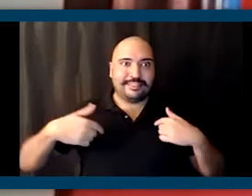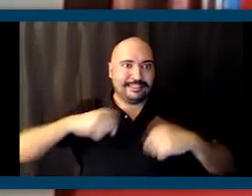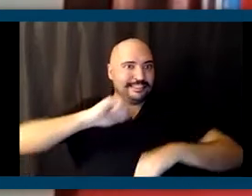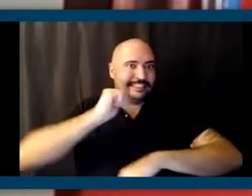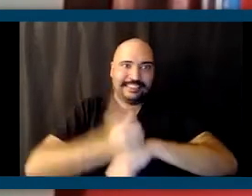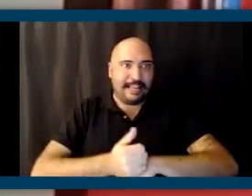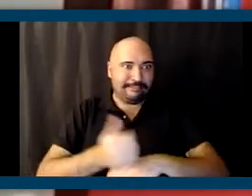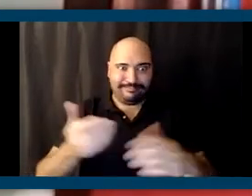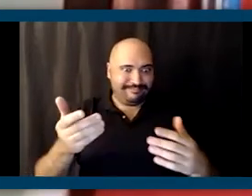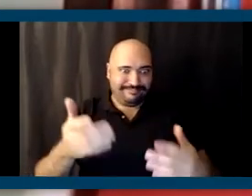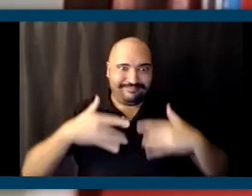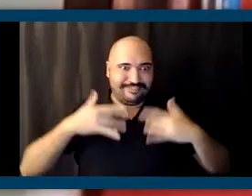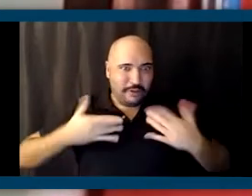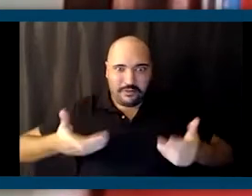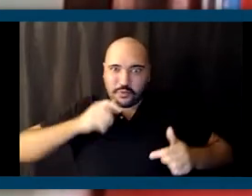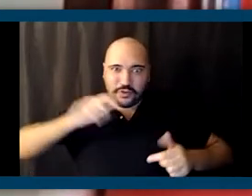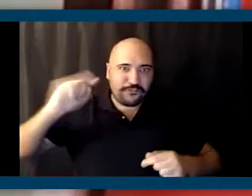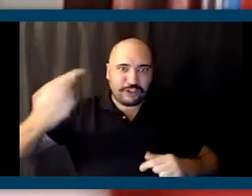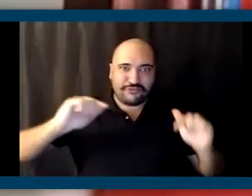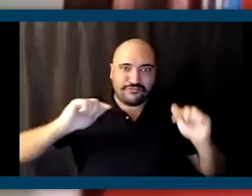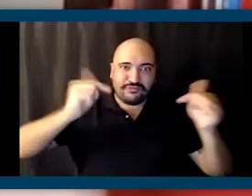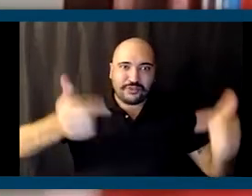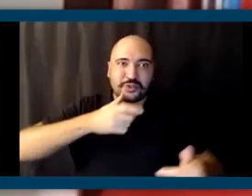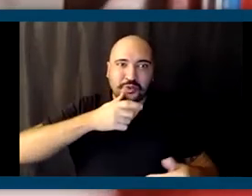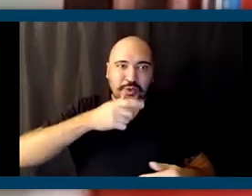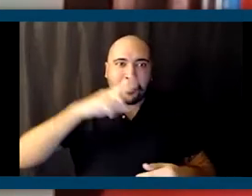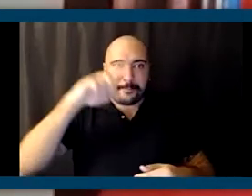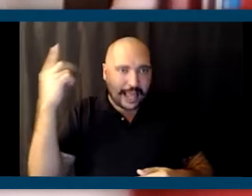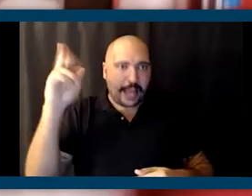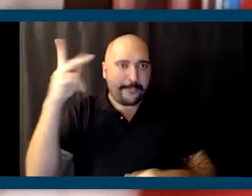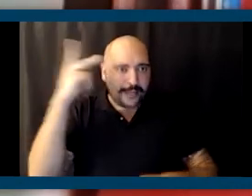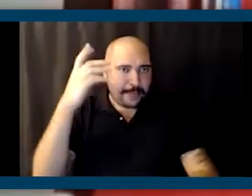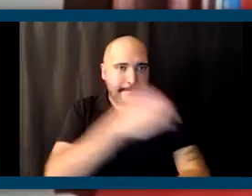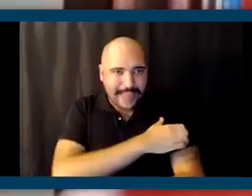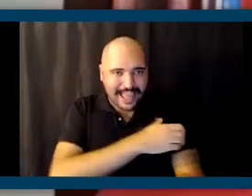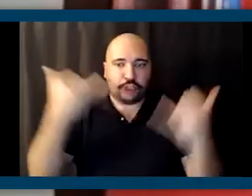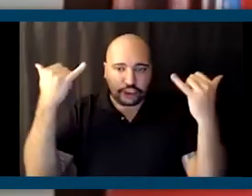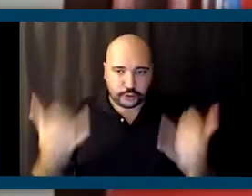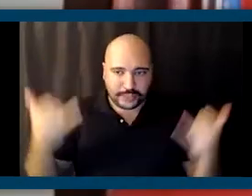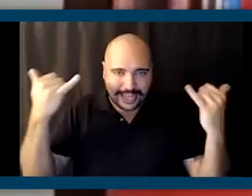tone for us here. Who would like to go first? Black political power today.